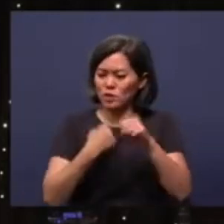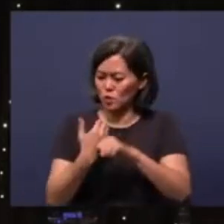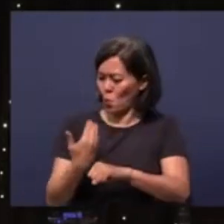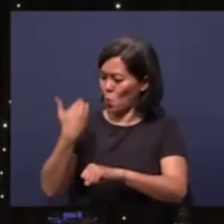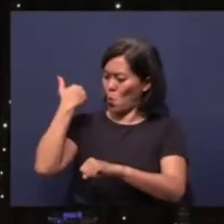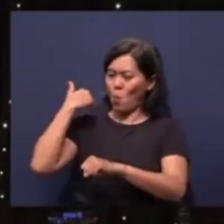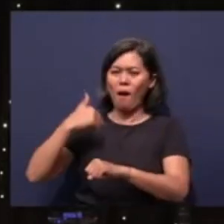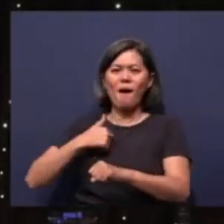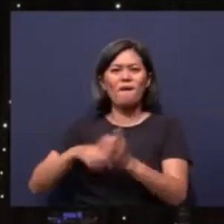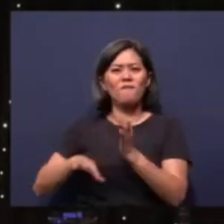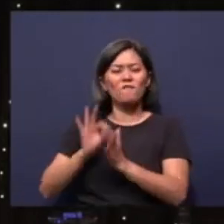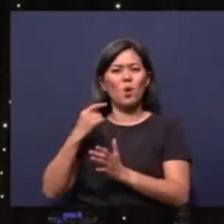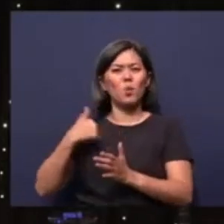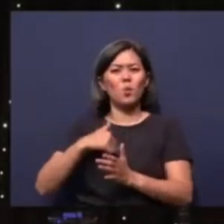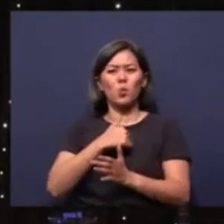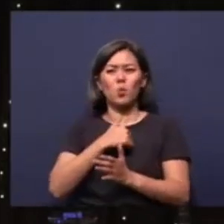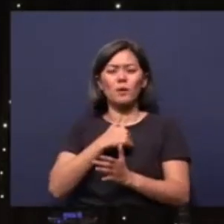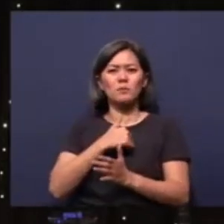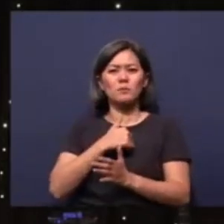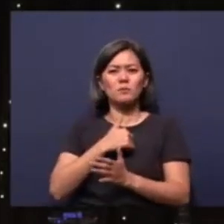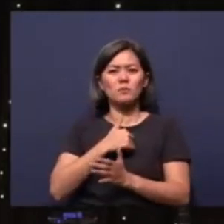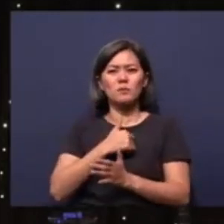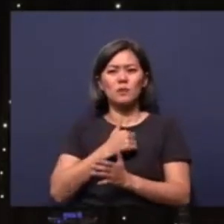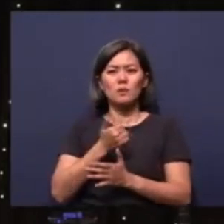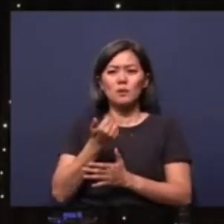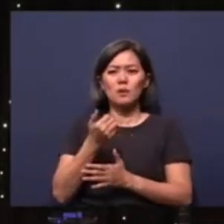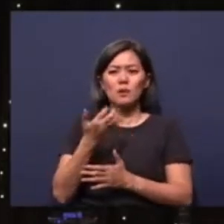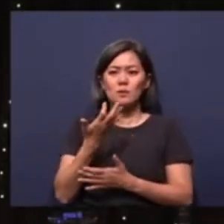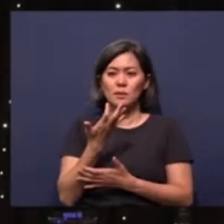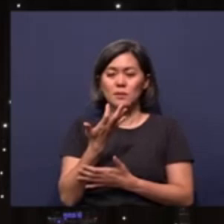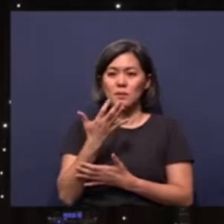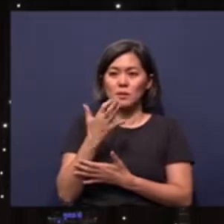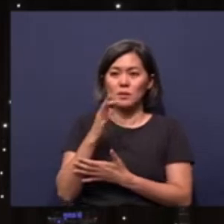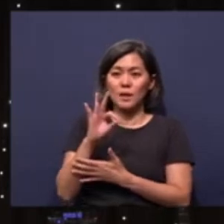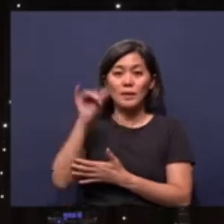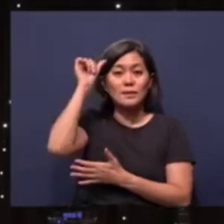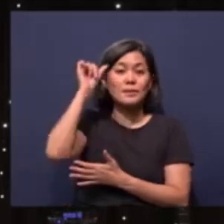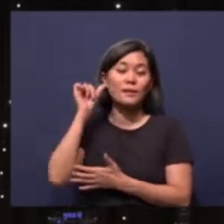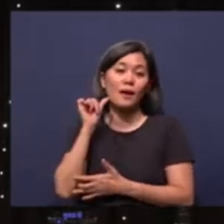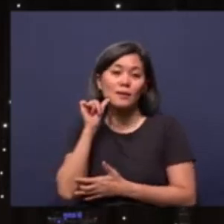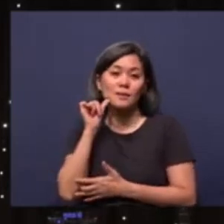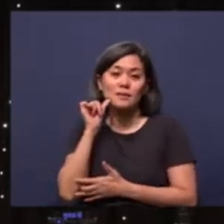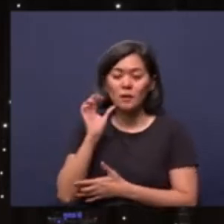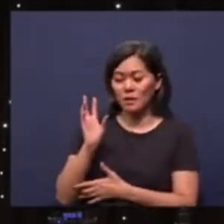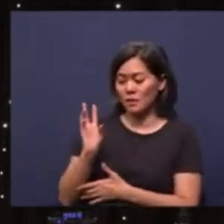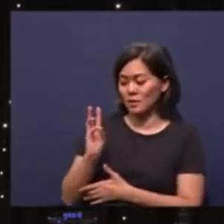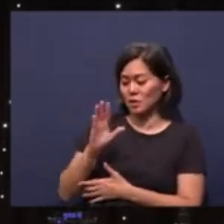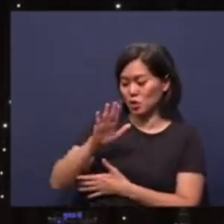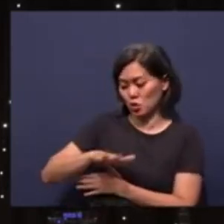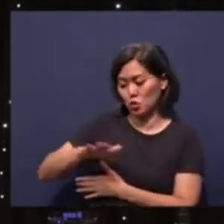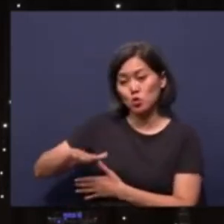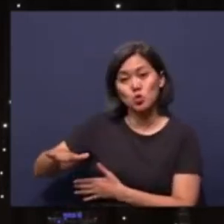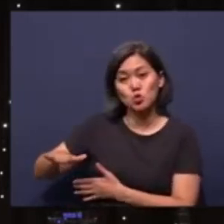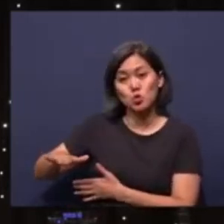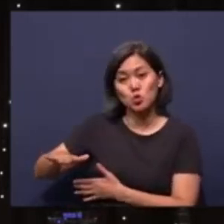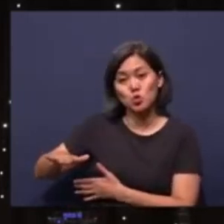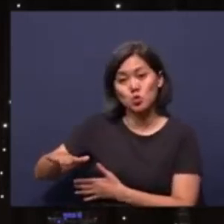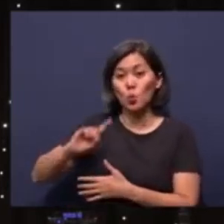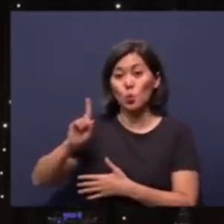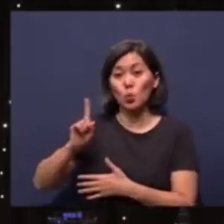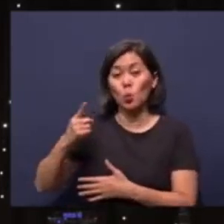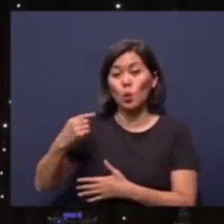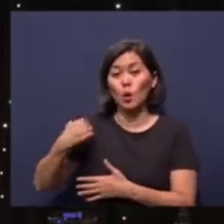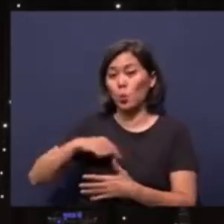I found out that we were 19 adults and 6 children. That's why we started.